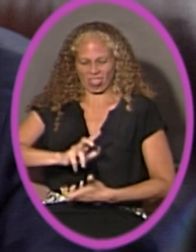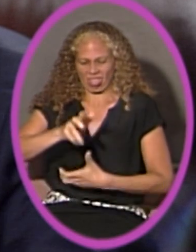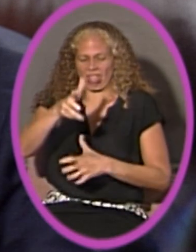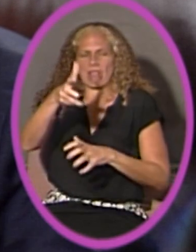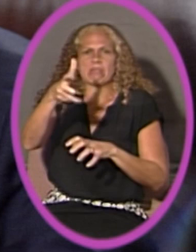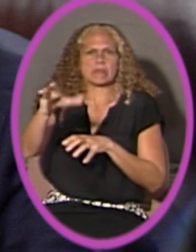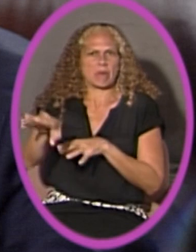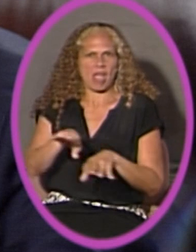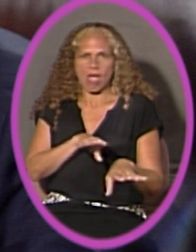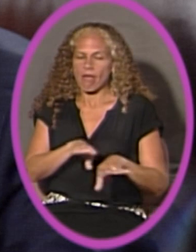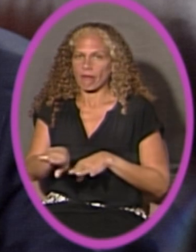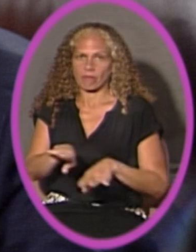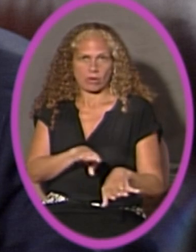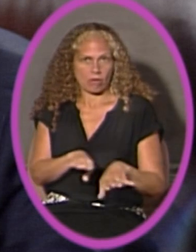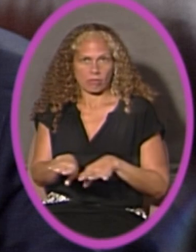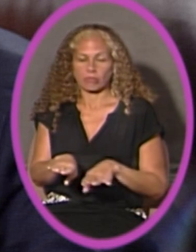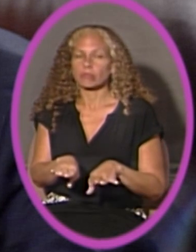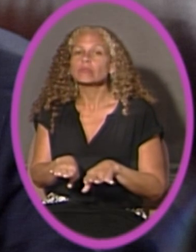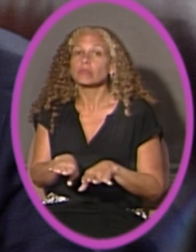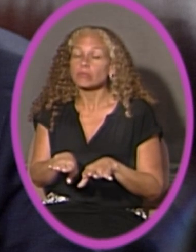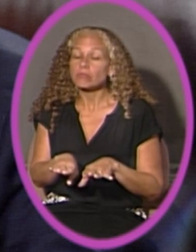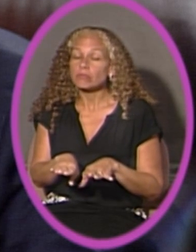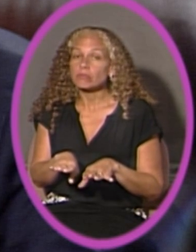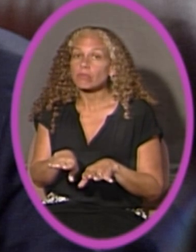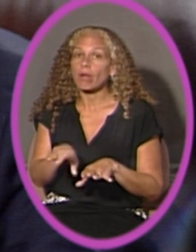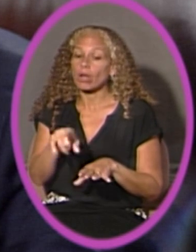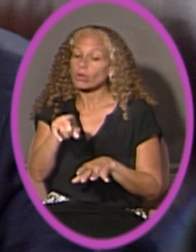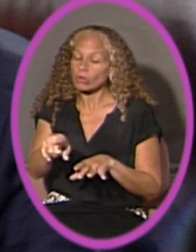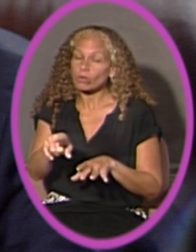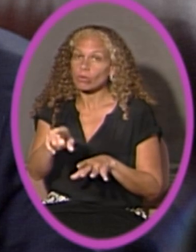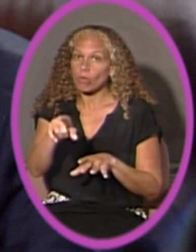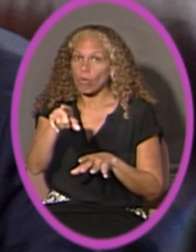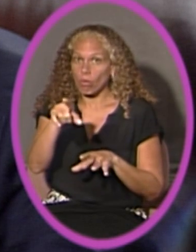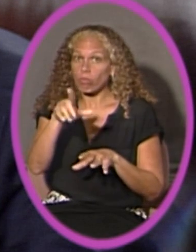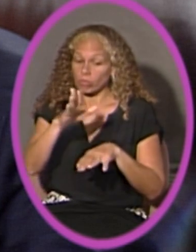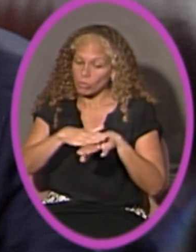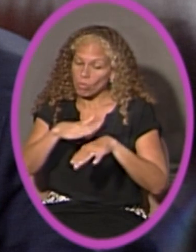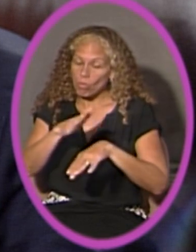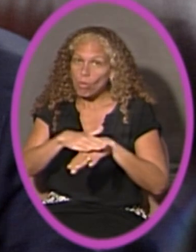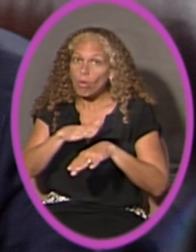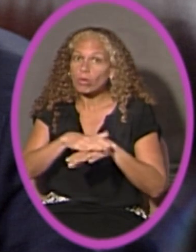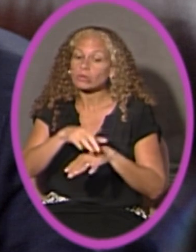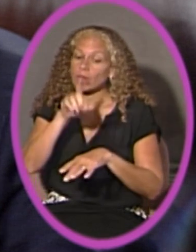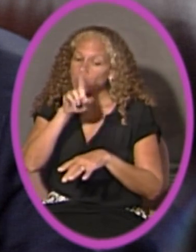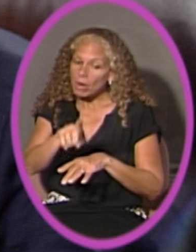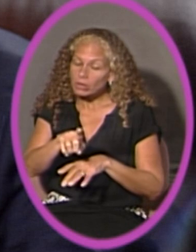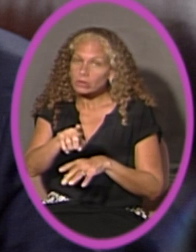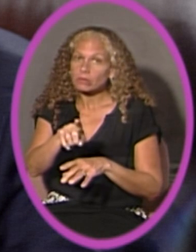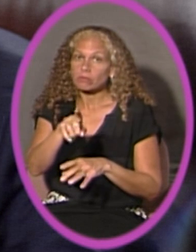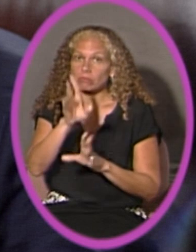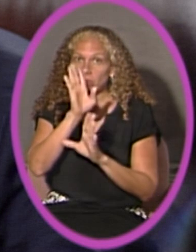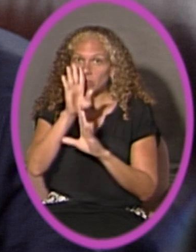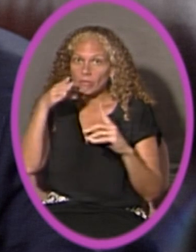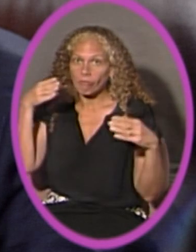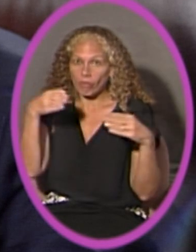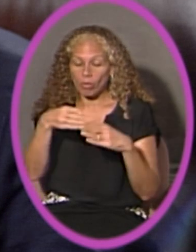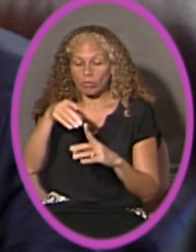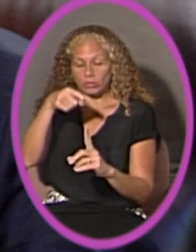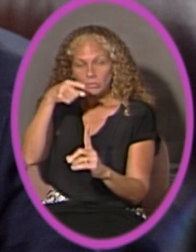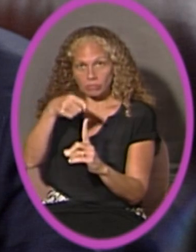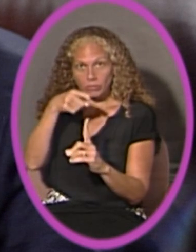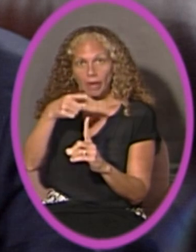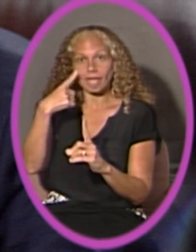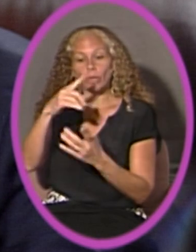disturbance or disruption, may be ruled out of order and may be warned that they must confine their comments to the matters related to the school